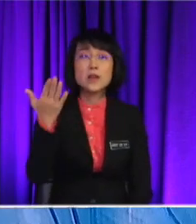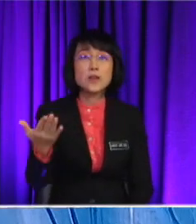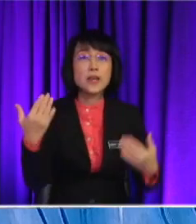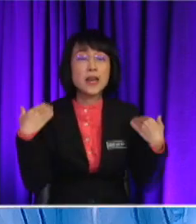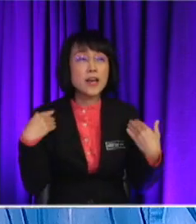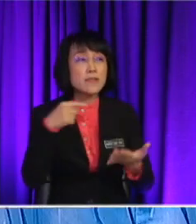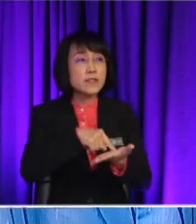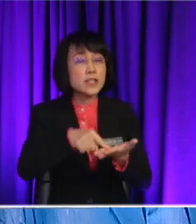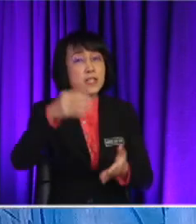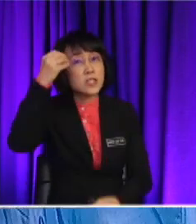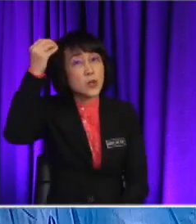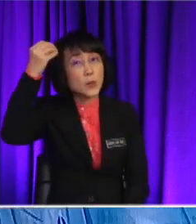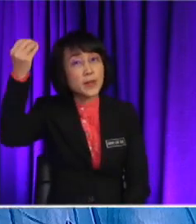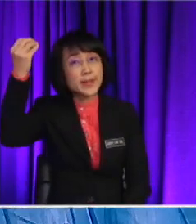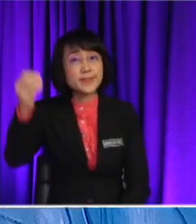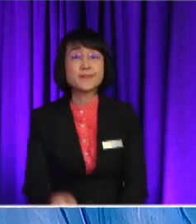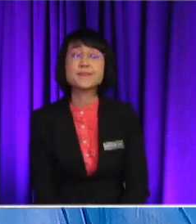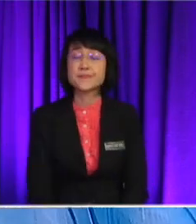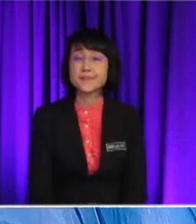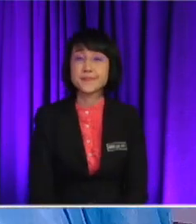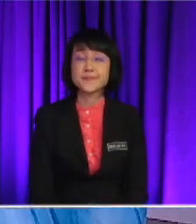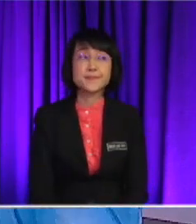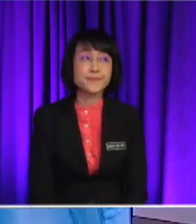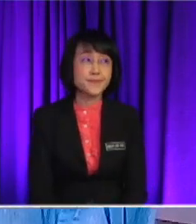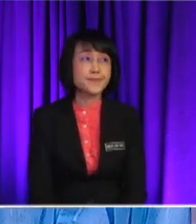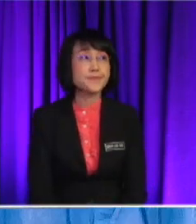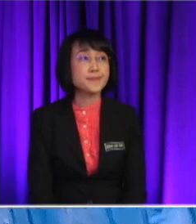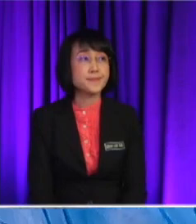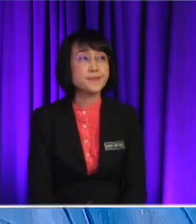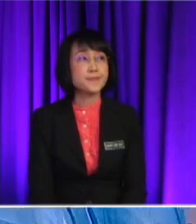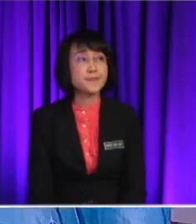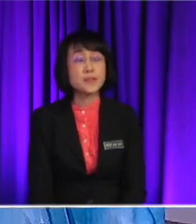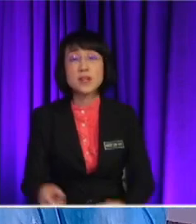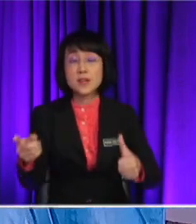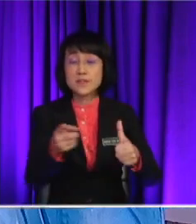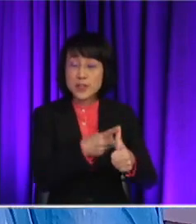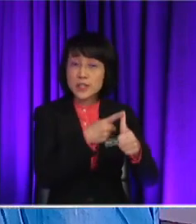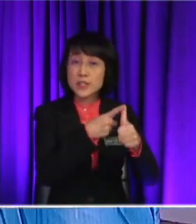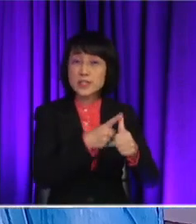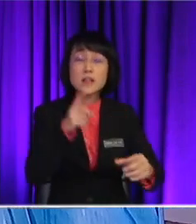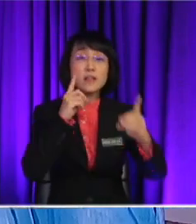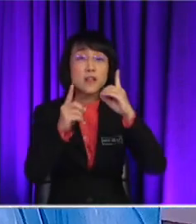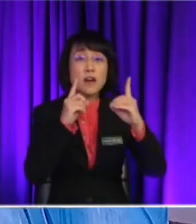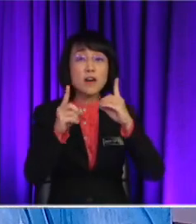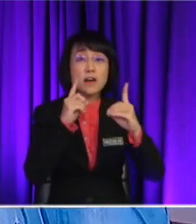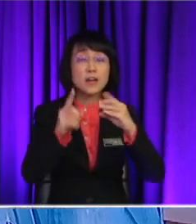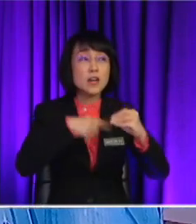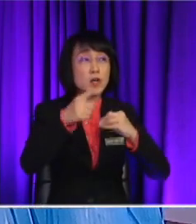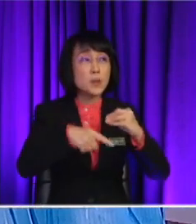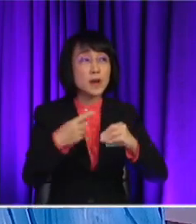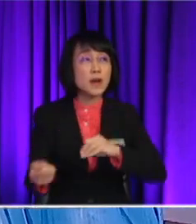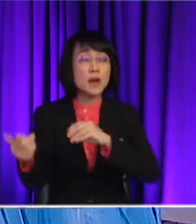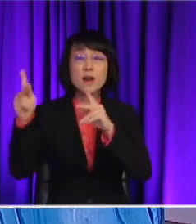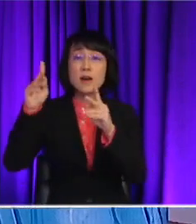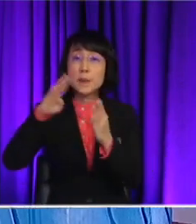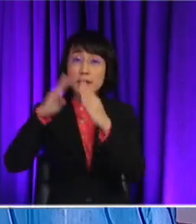Right? So, let's move on So, for our content today, first we are going to talk about urban and rural